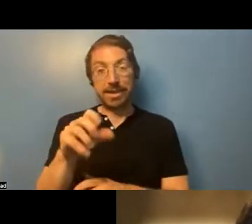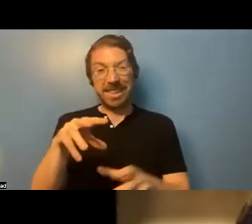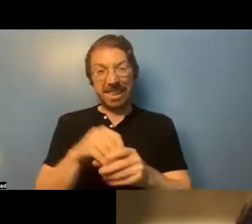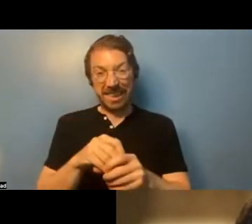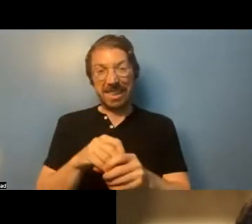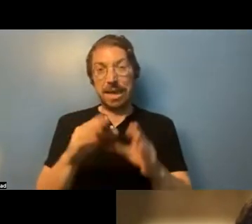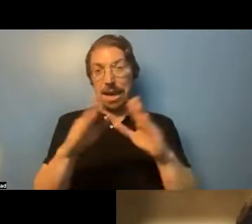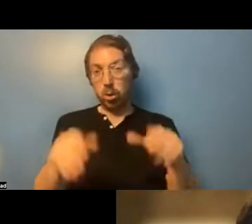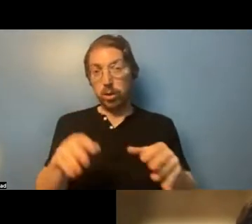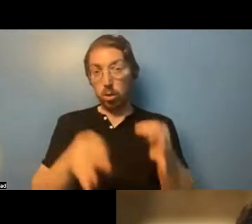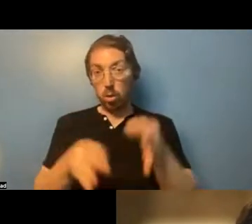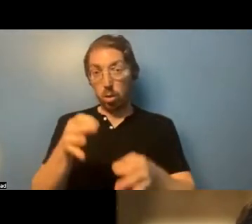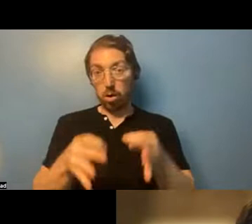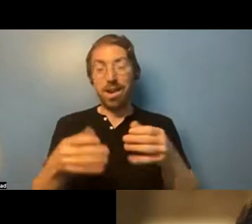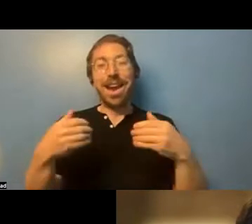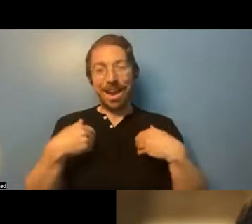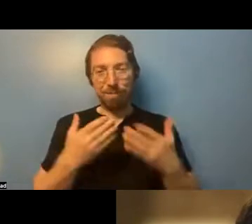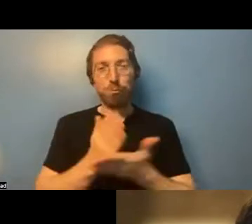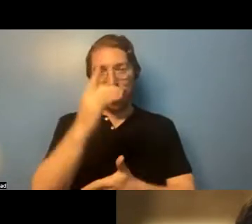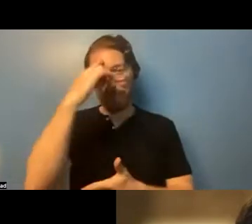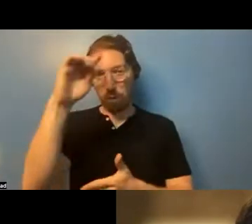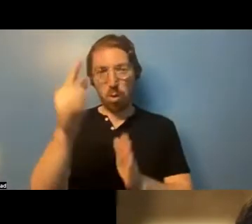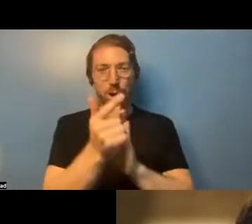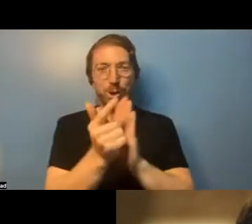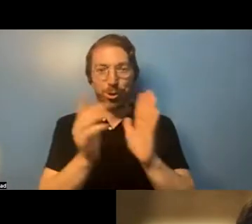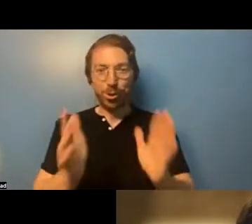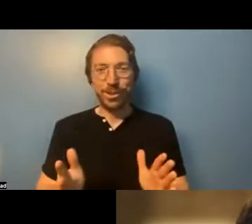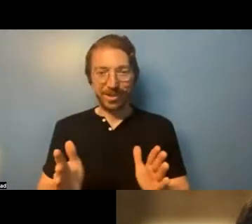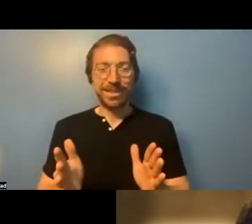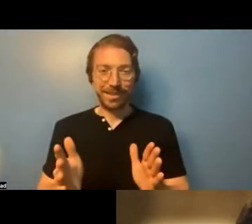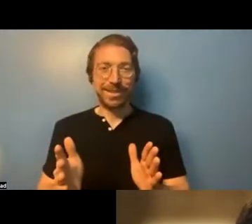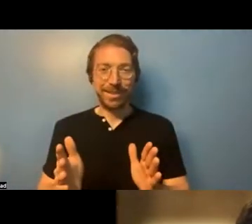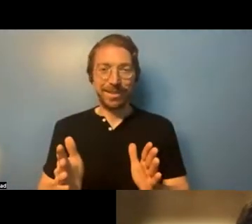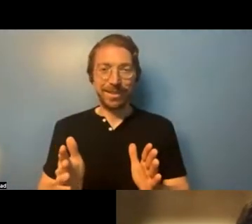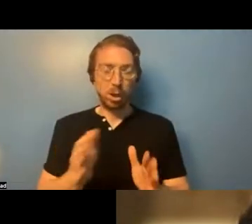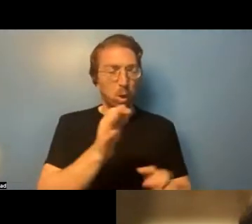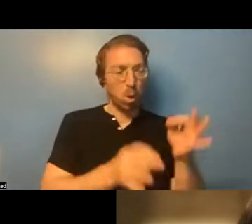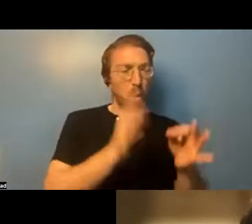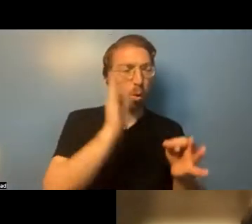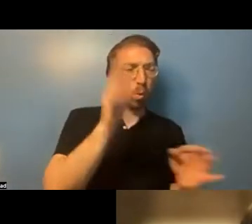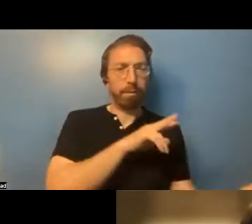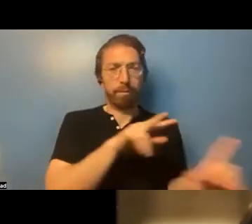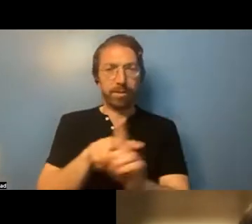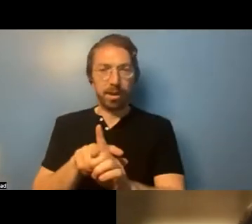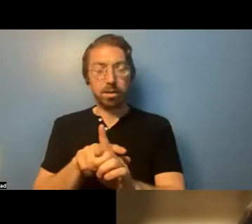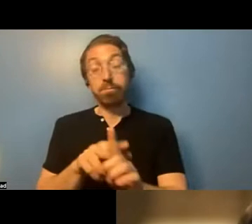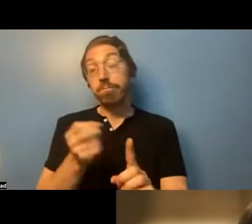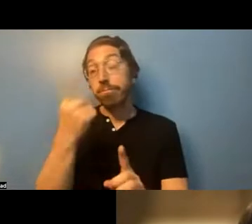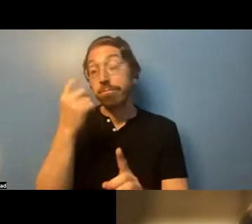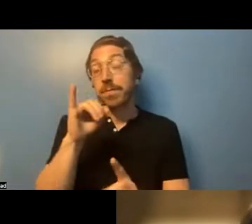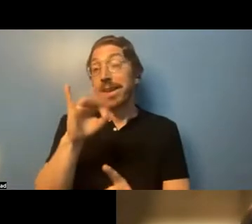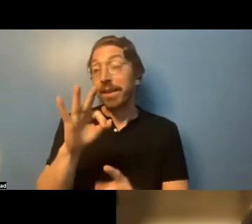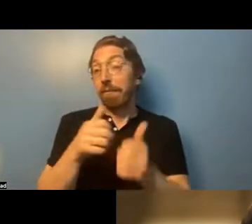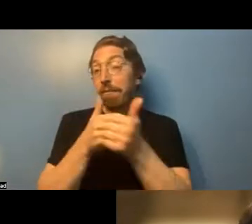a court appointed attorney. However, for those of you who have been following the news, there's a huge